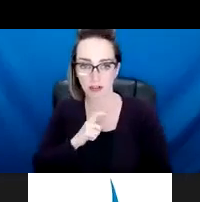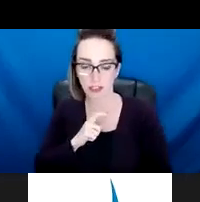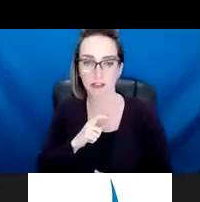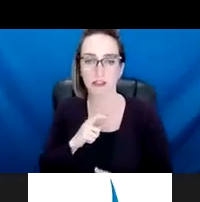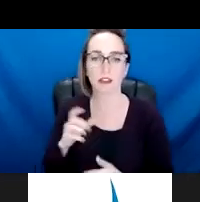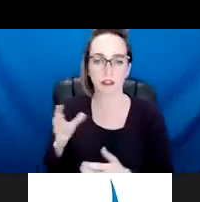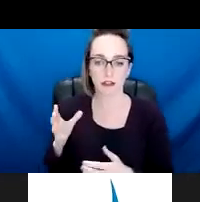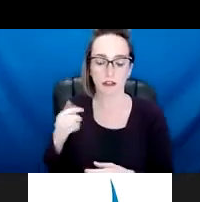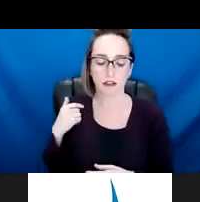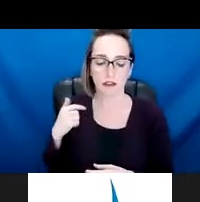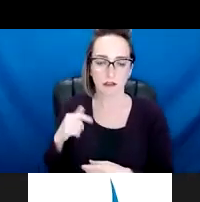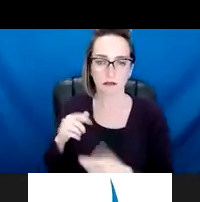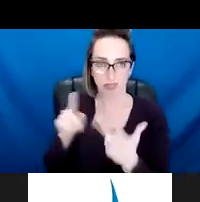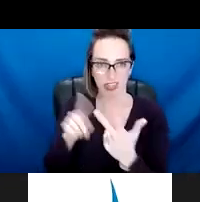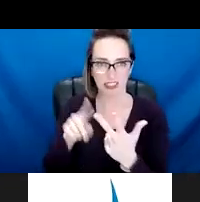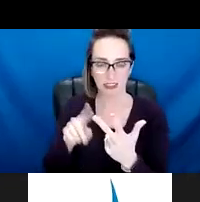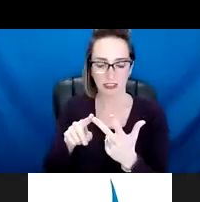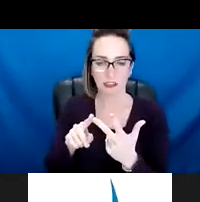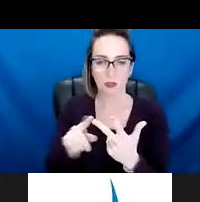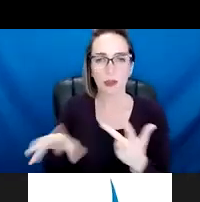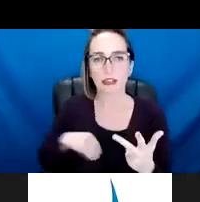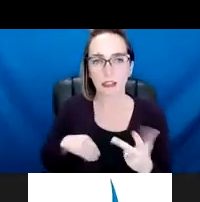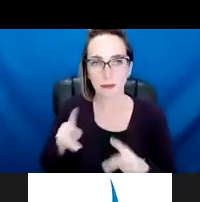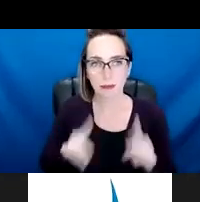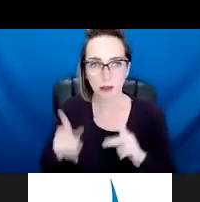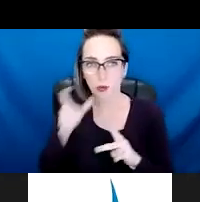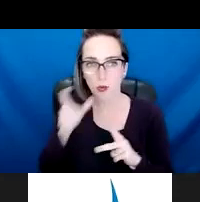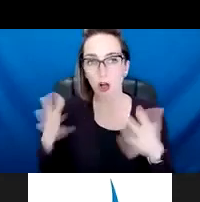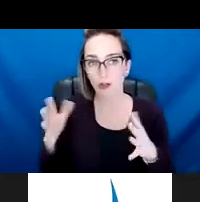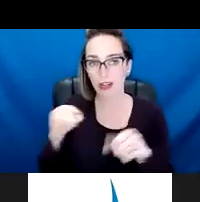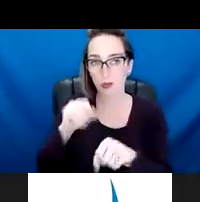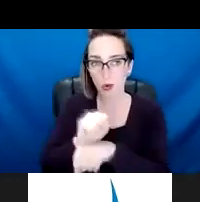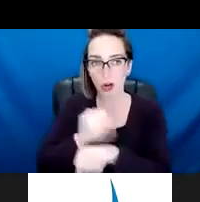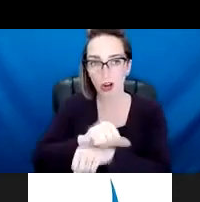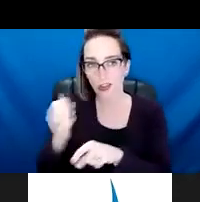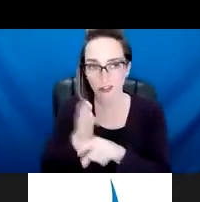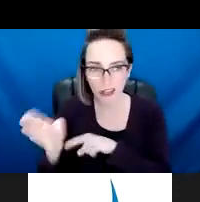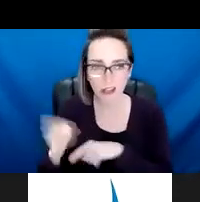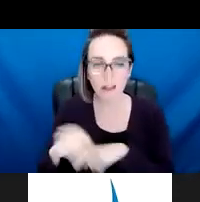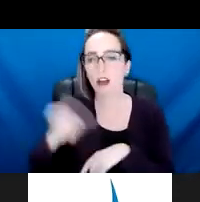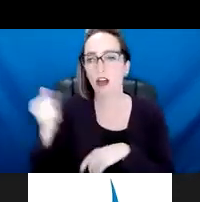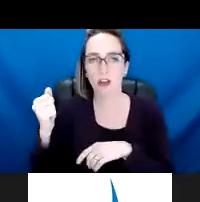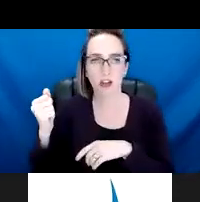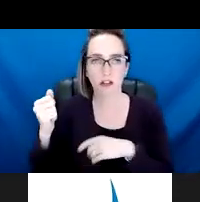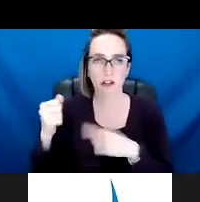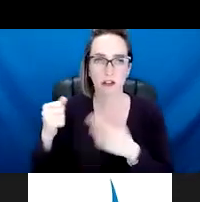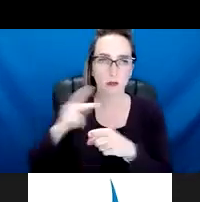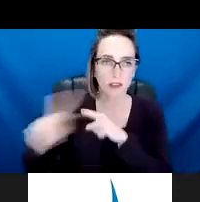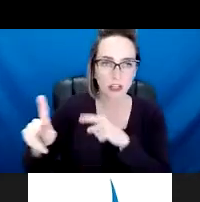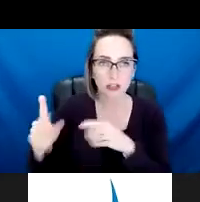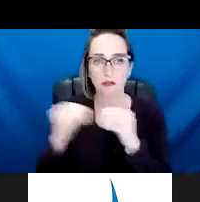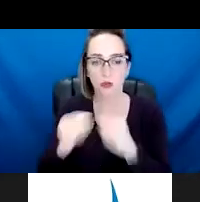are in different, different lights of work, different professionals who have a little bit more life experience.